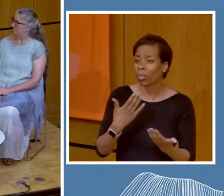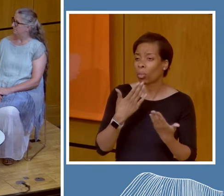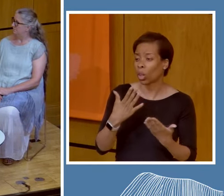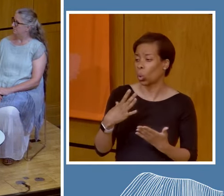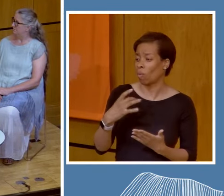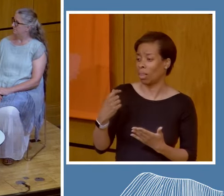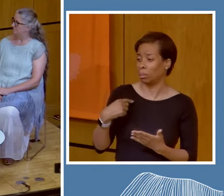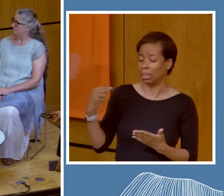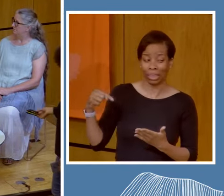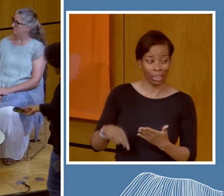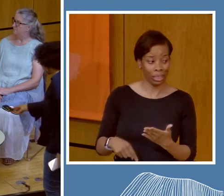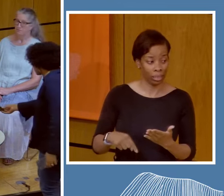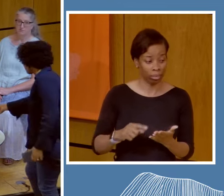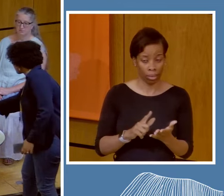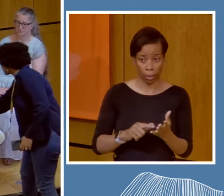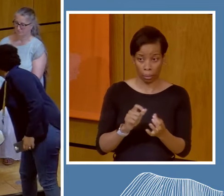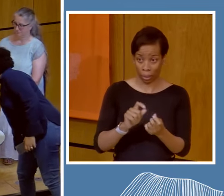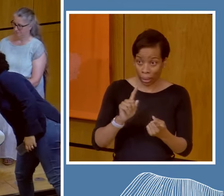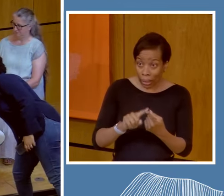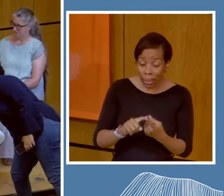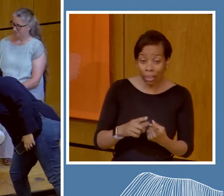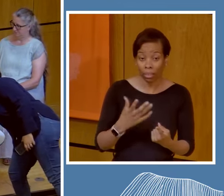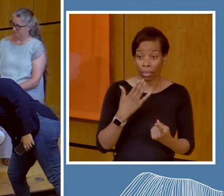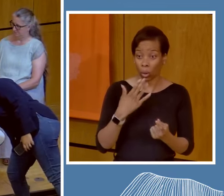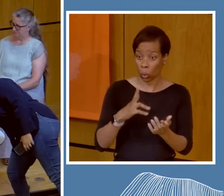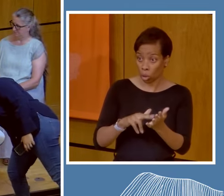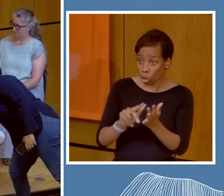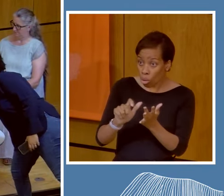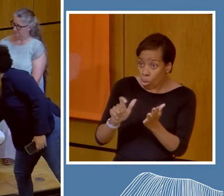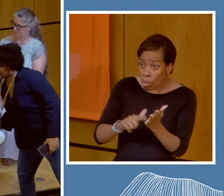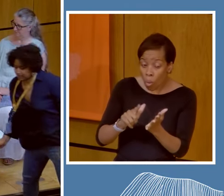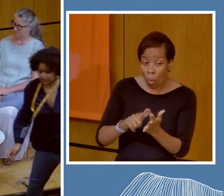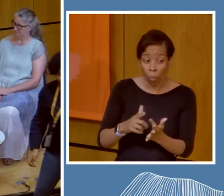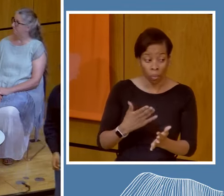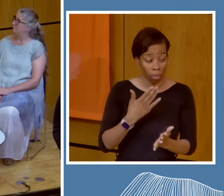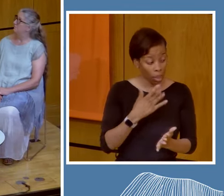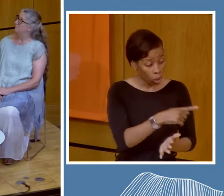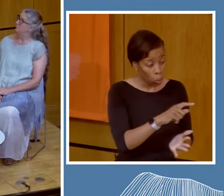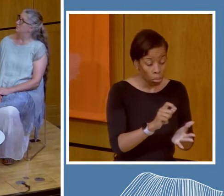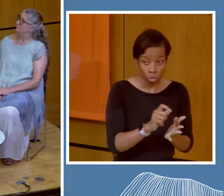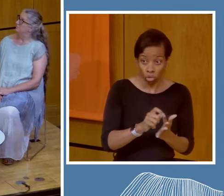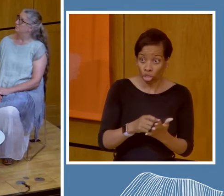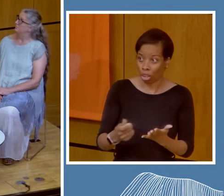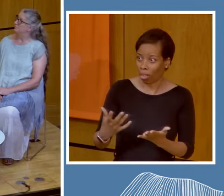and MRG for this invitation to be part of this panel. So, thank you.